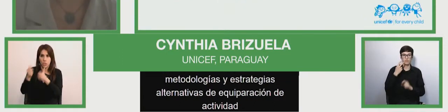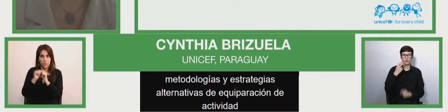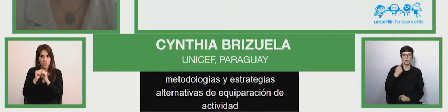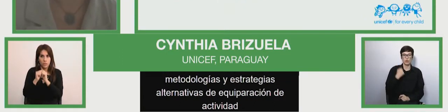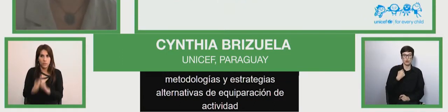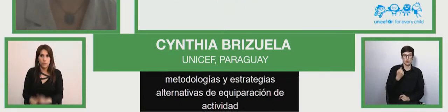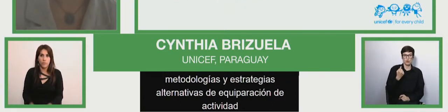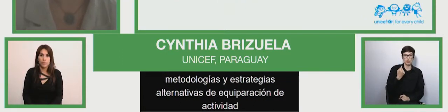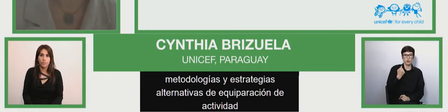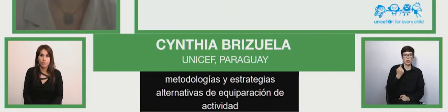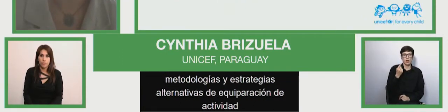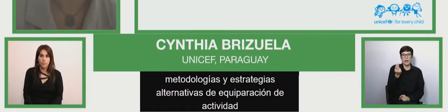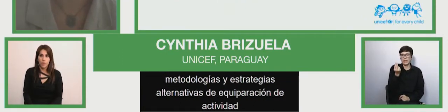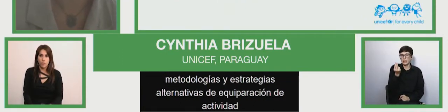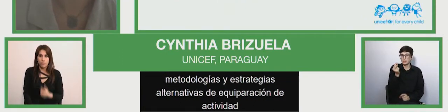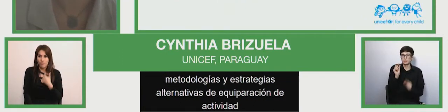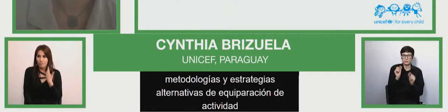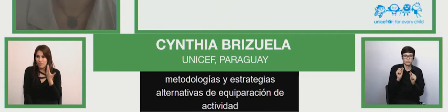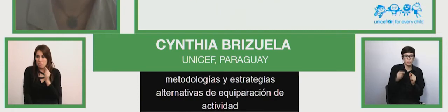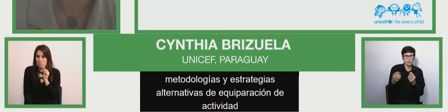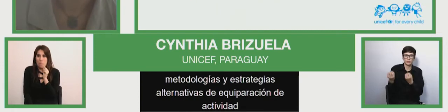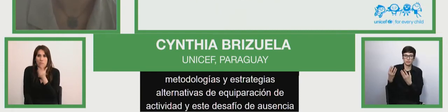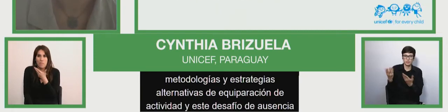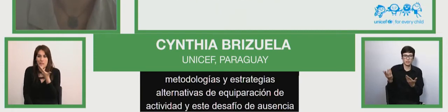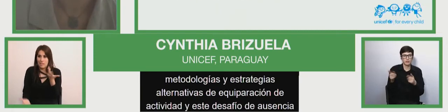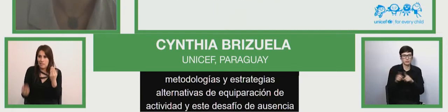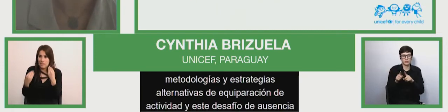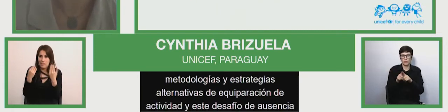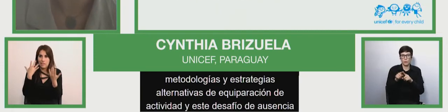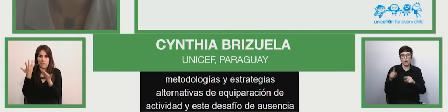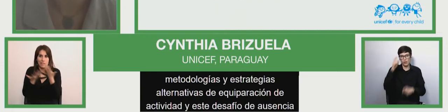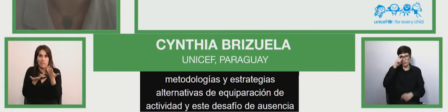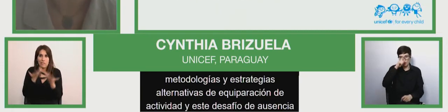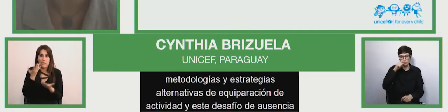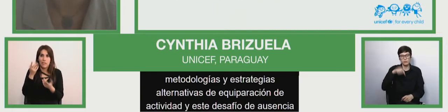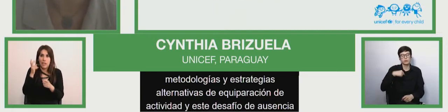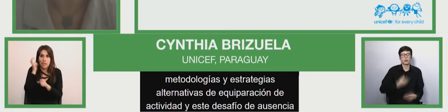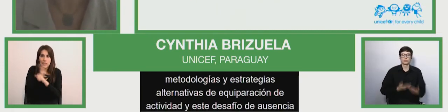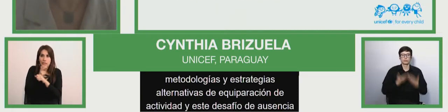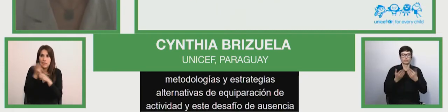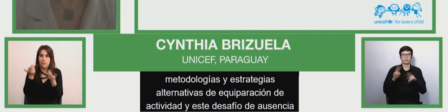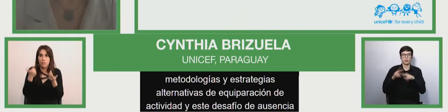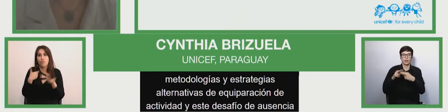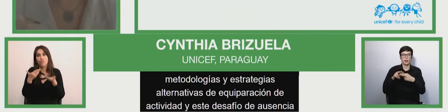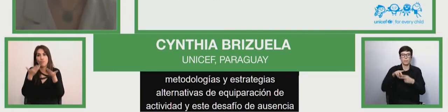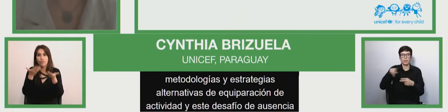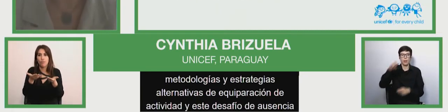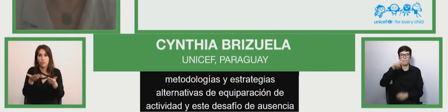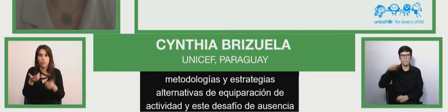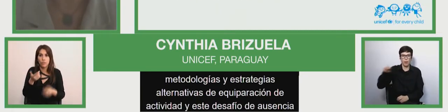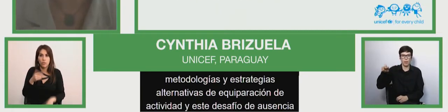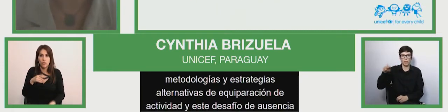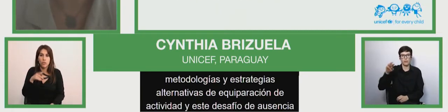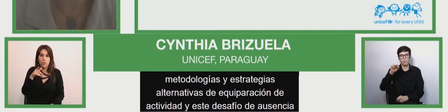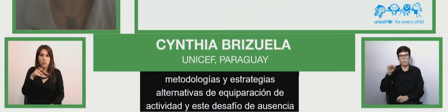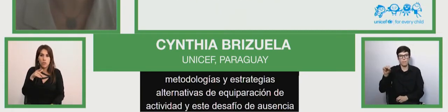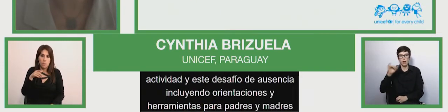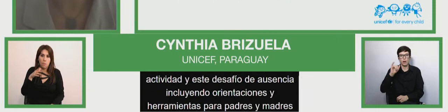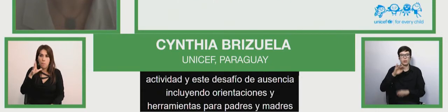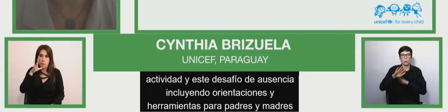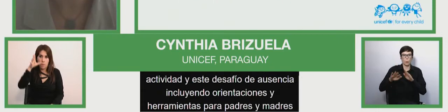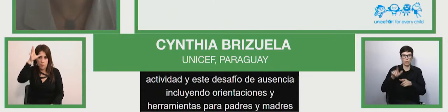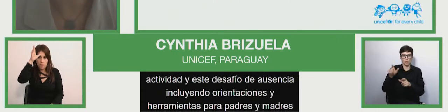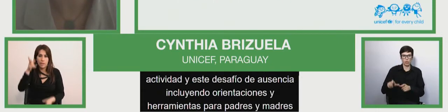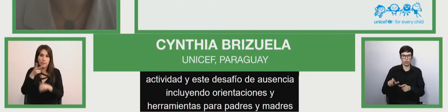including orientations and tools for mothers fathers and carers has been of importance